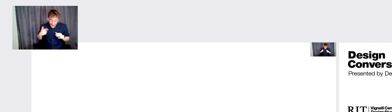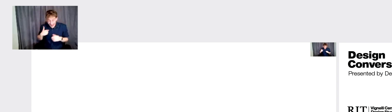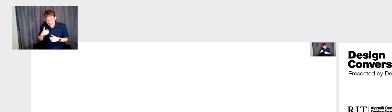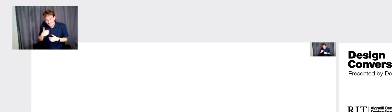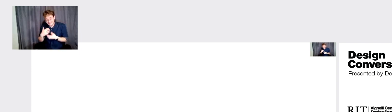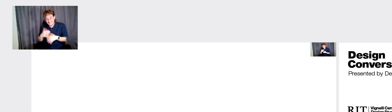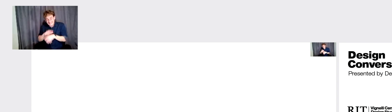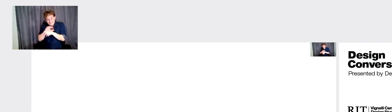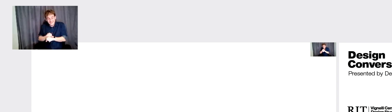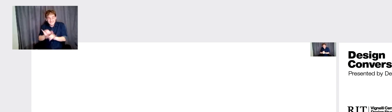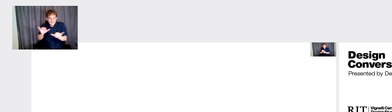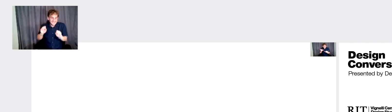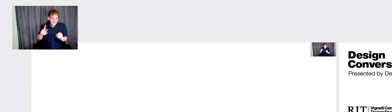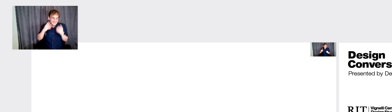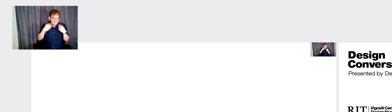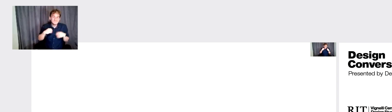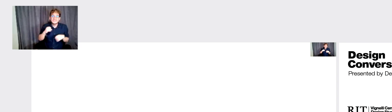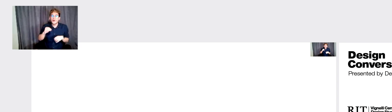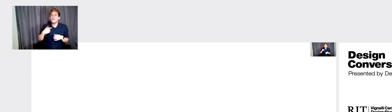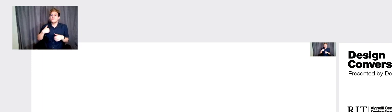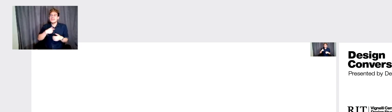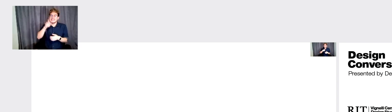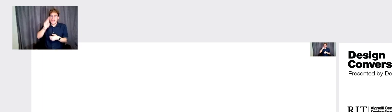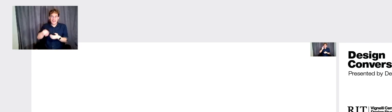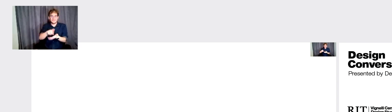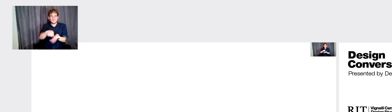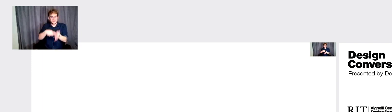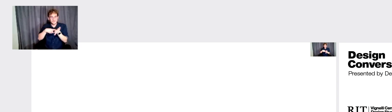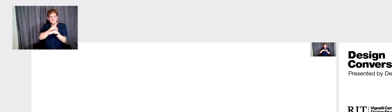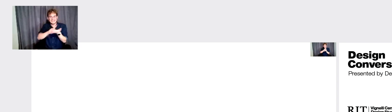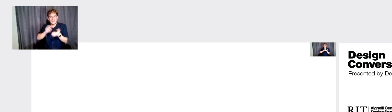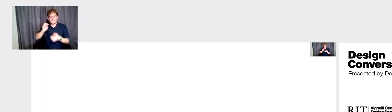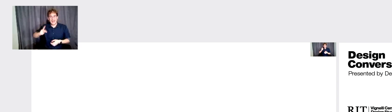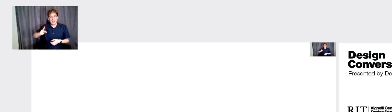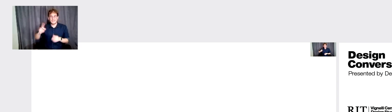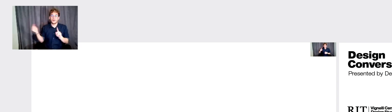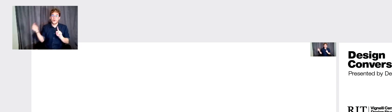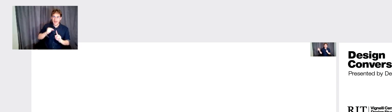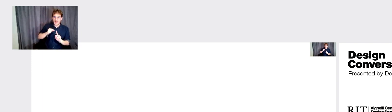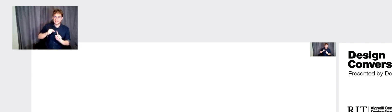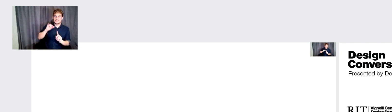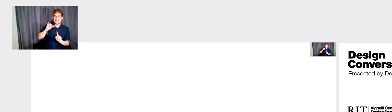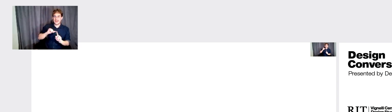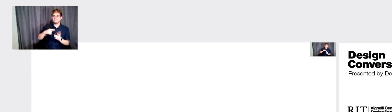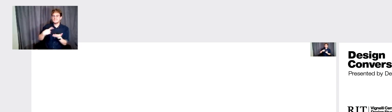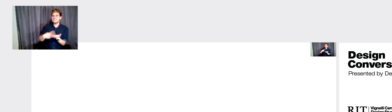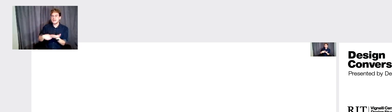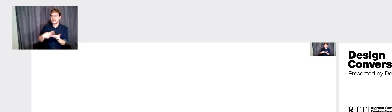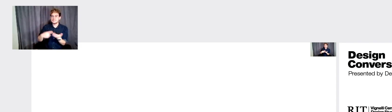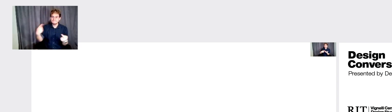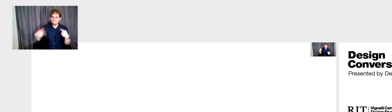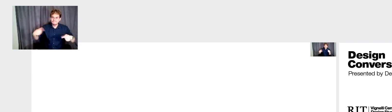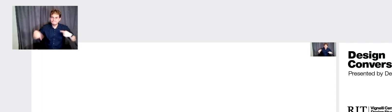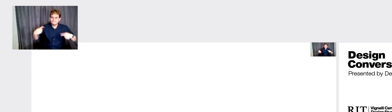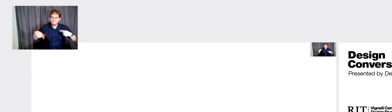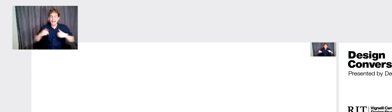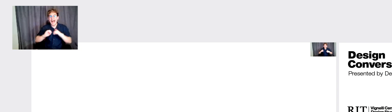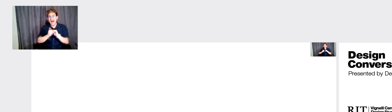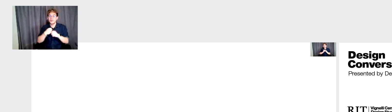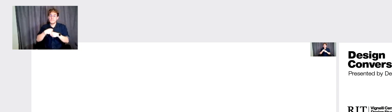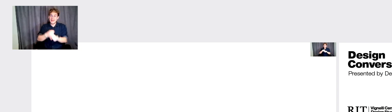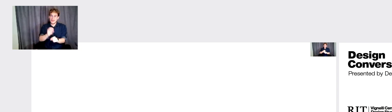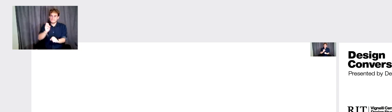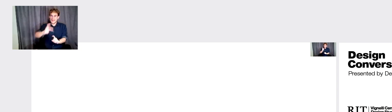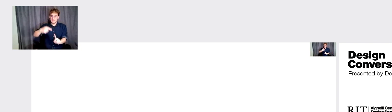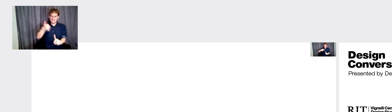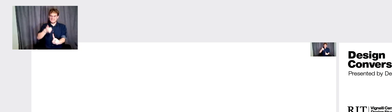And so we needed to really design the map and come back to that sort of debate and have a point of view about how to make a map that